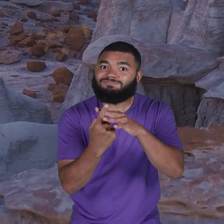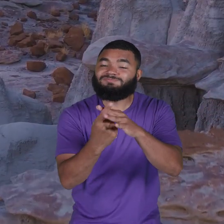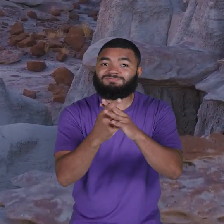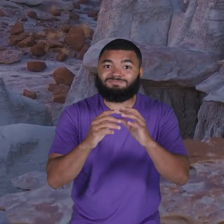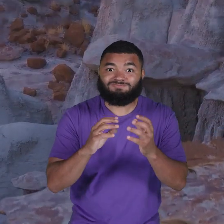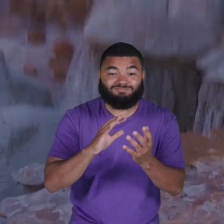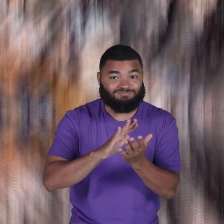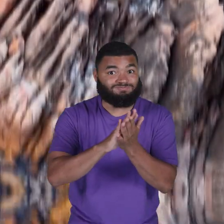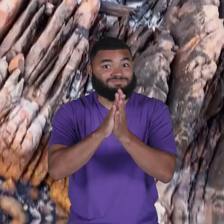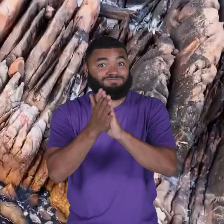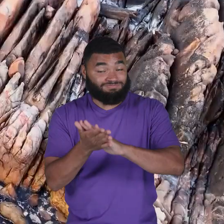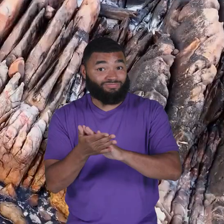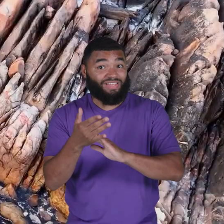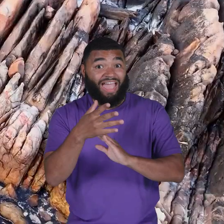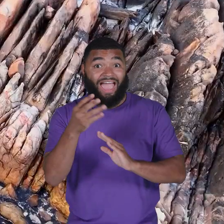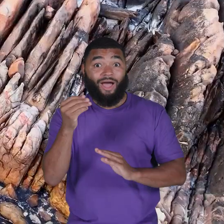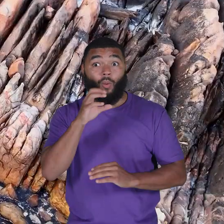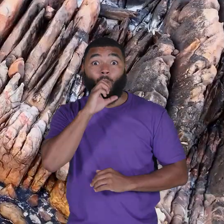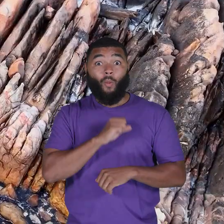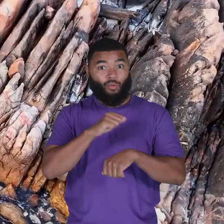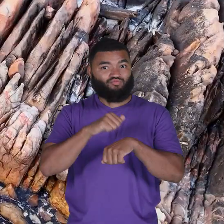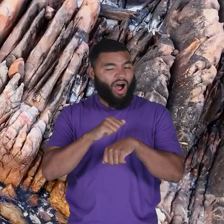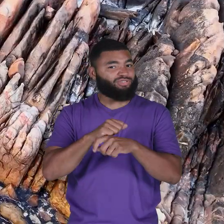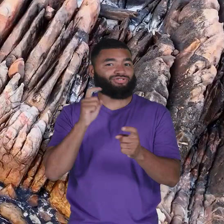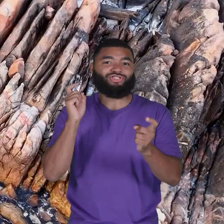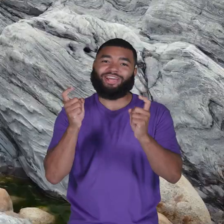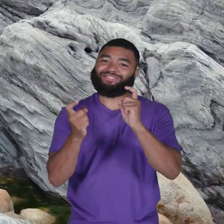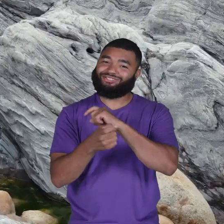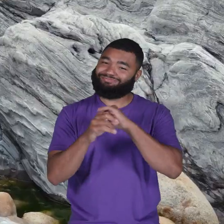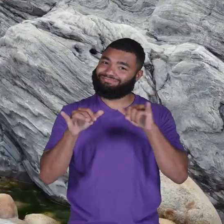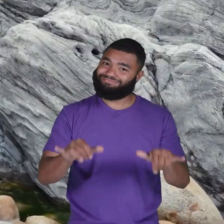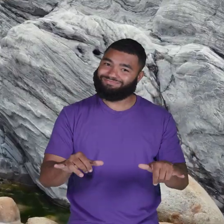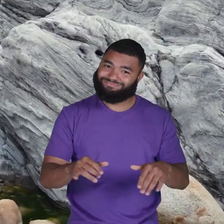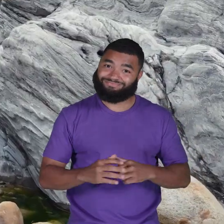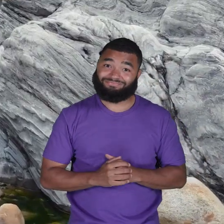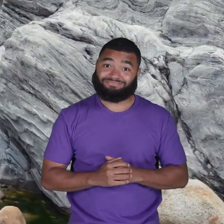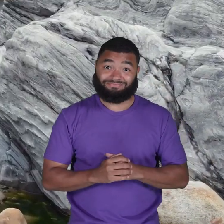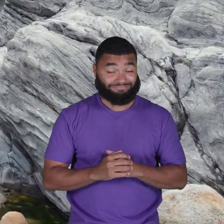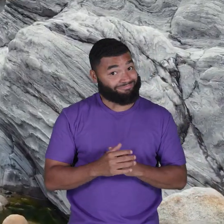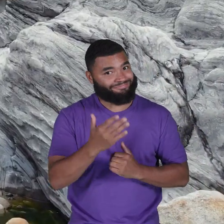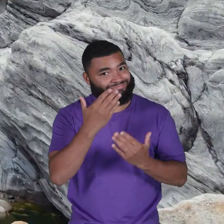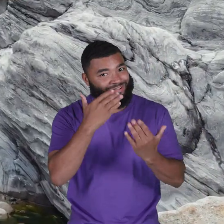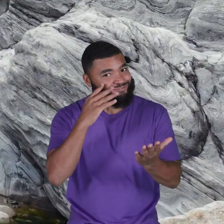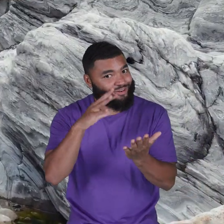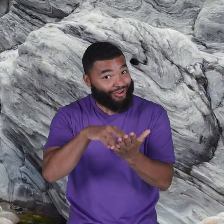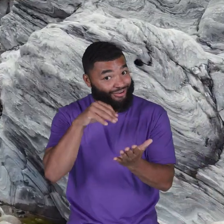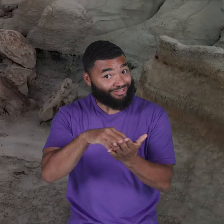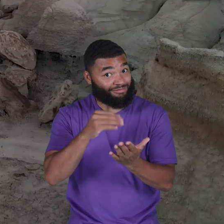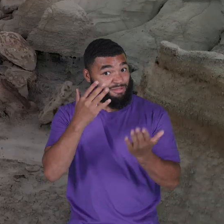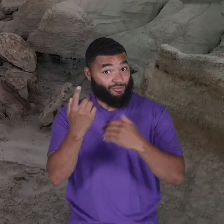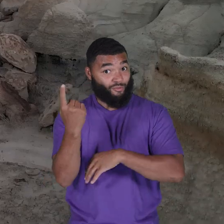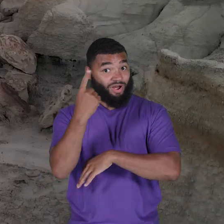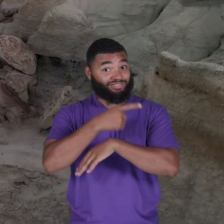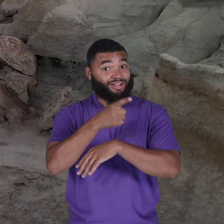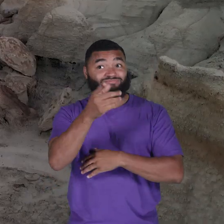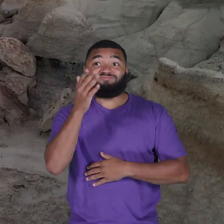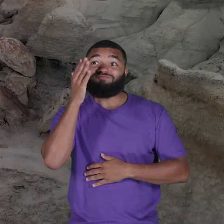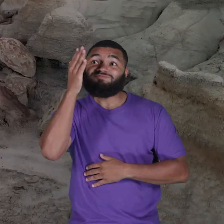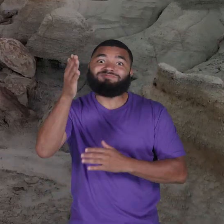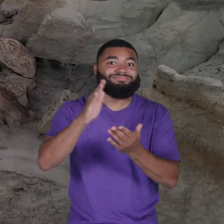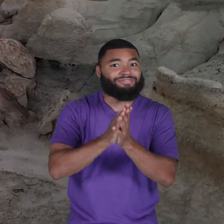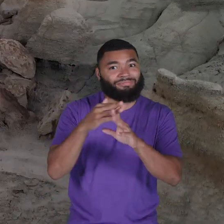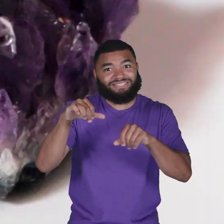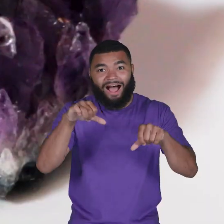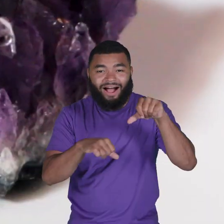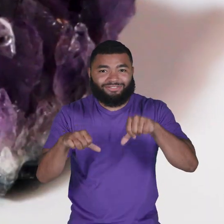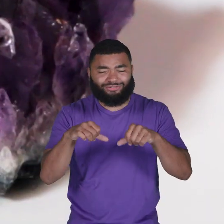changing. 9. for learning with us today. Maybe one day you will become a scientist, and learn and study